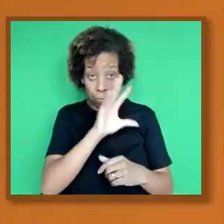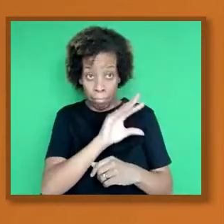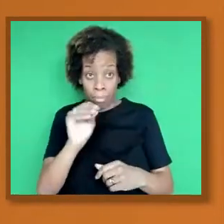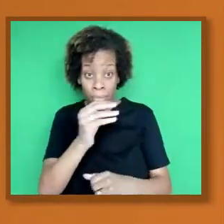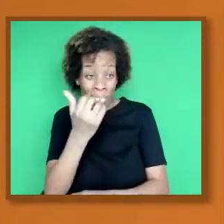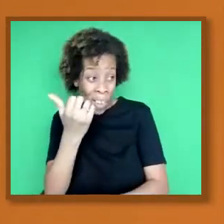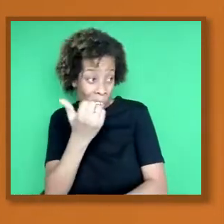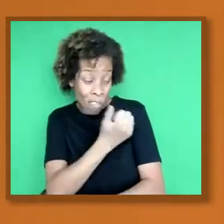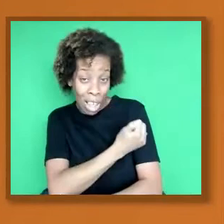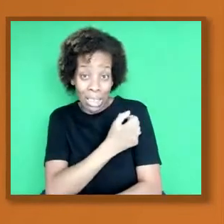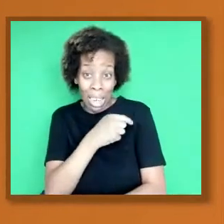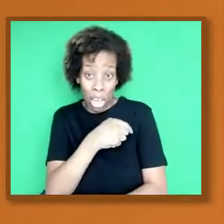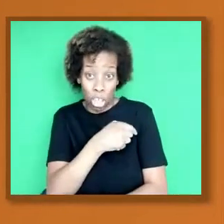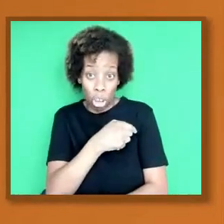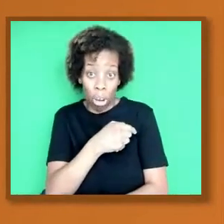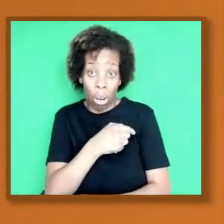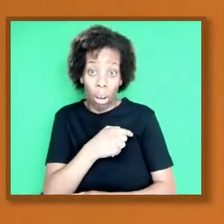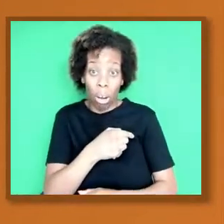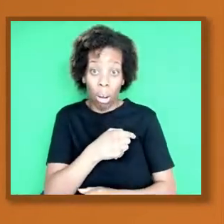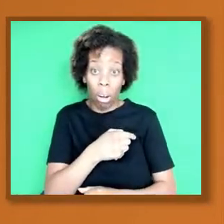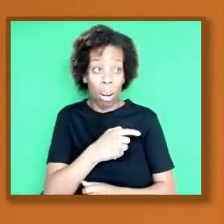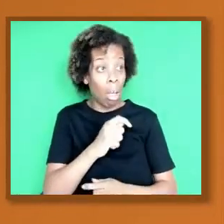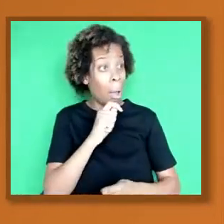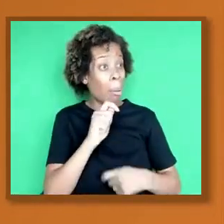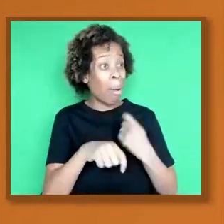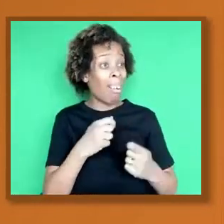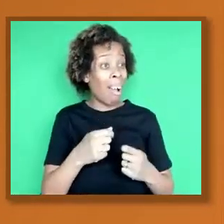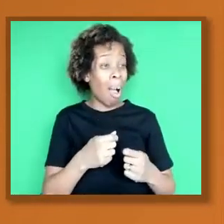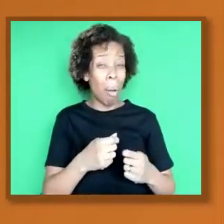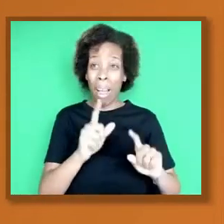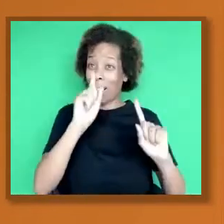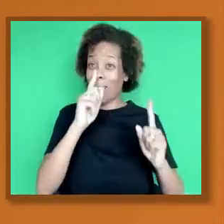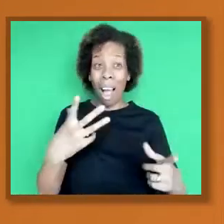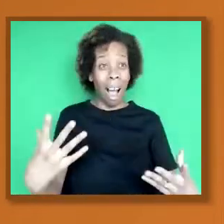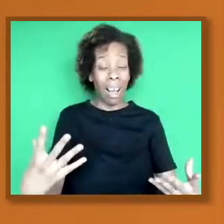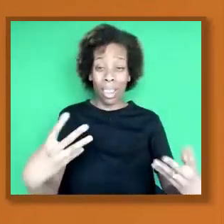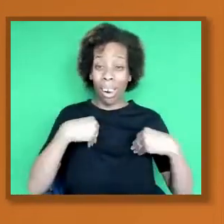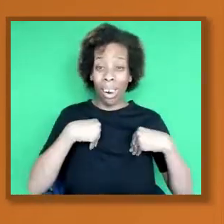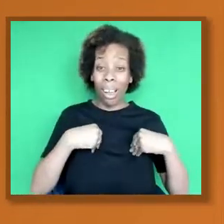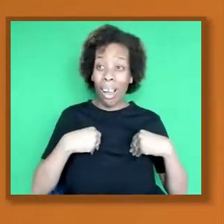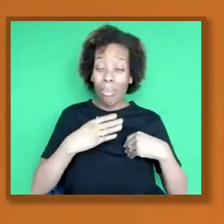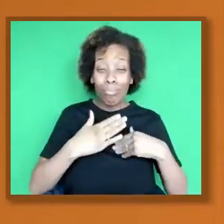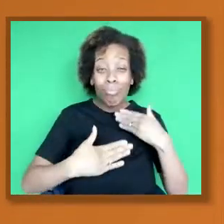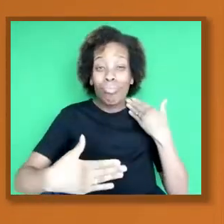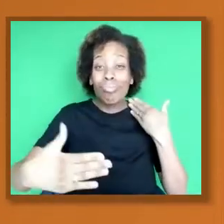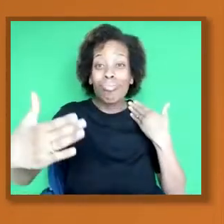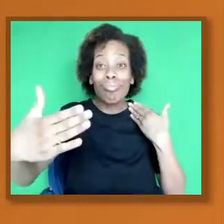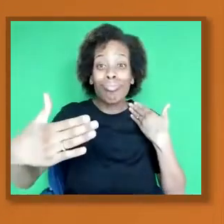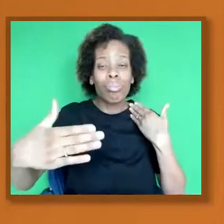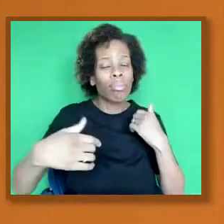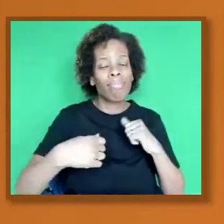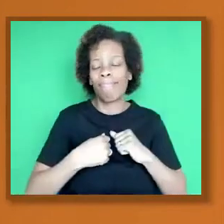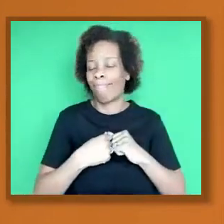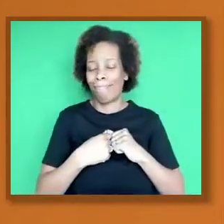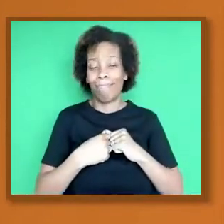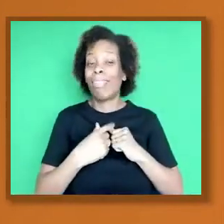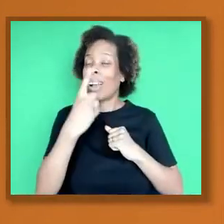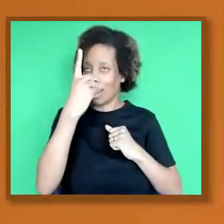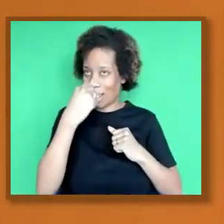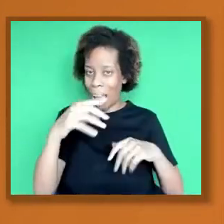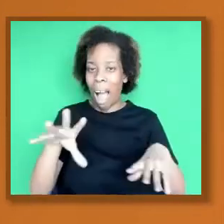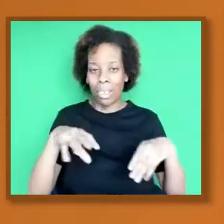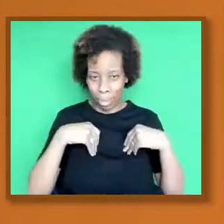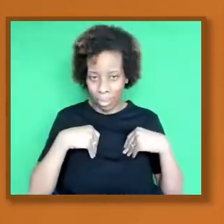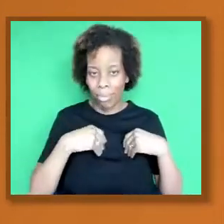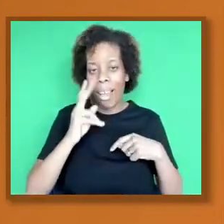from becoming infected again, right? It doesn't prevent that. What it does do is it means that your immune